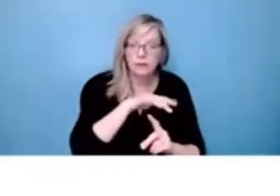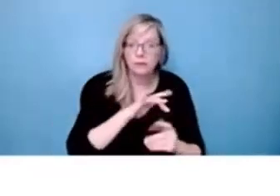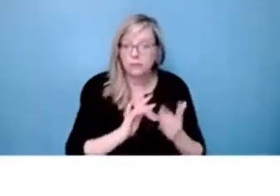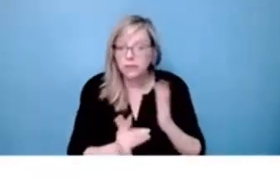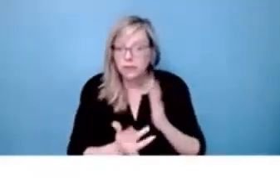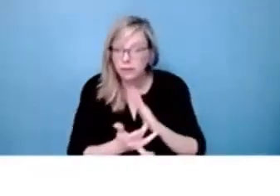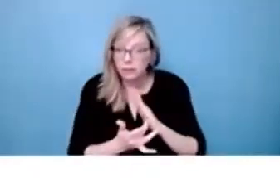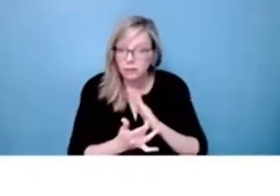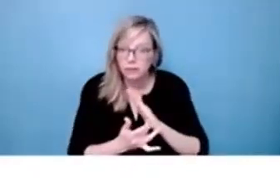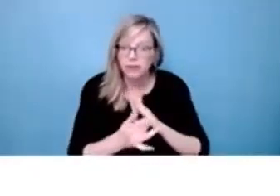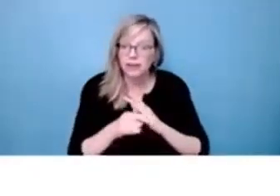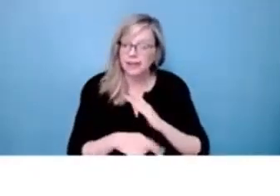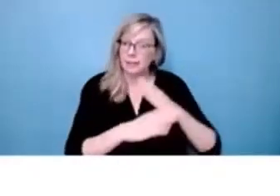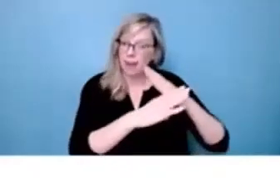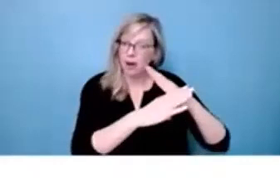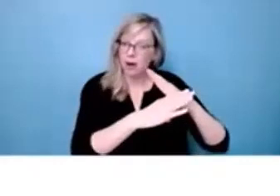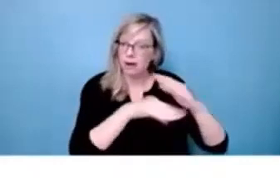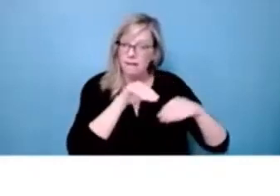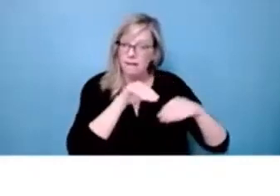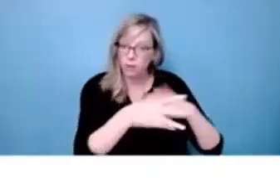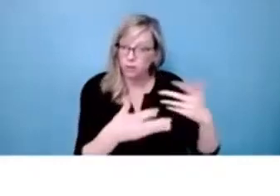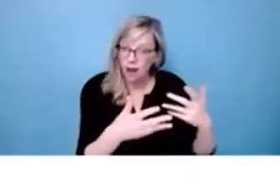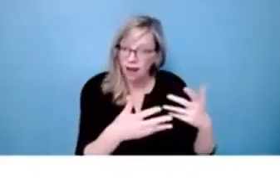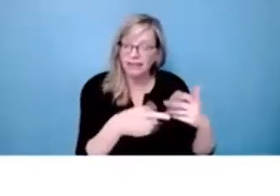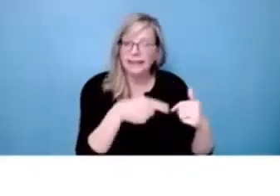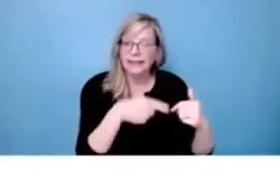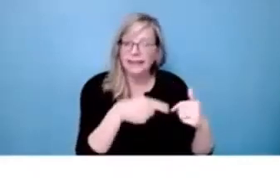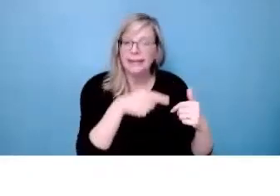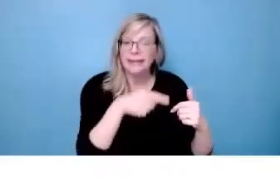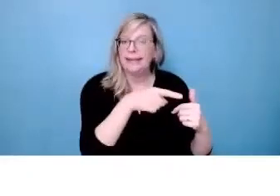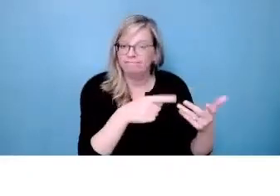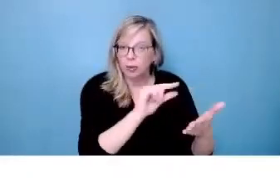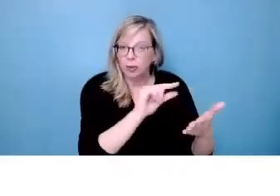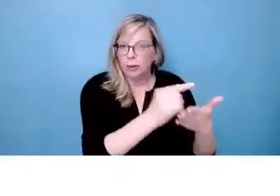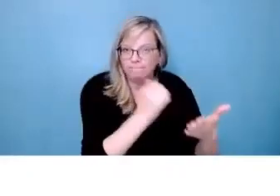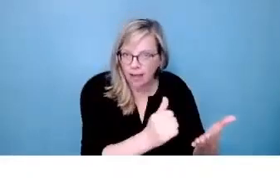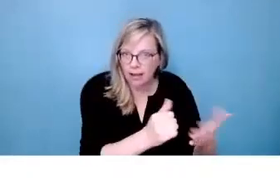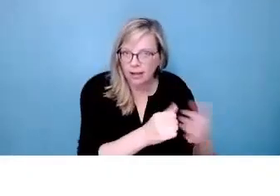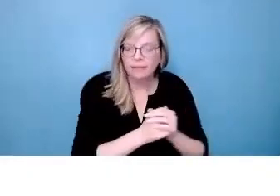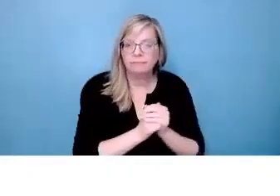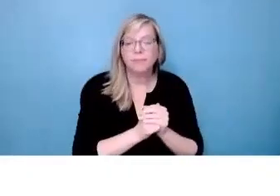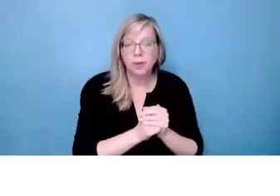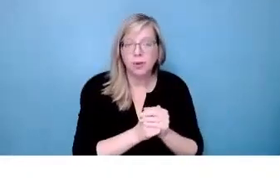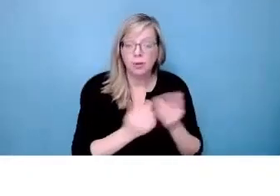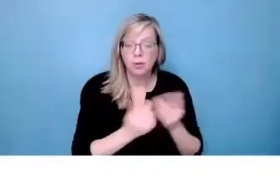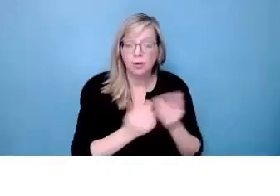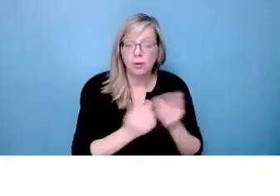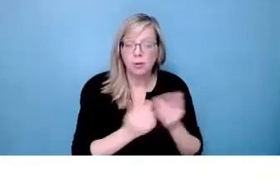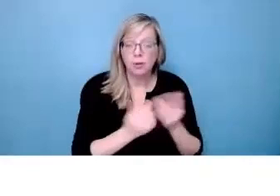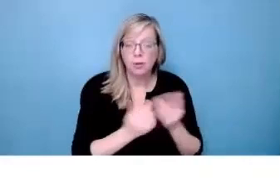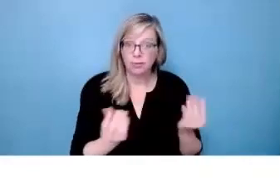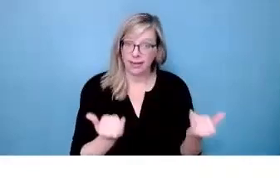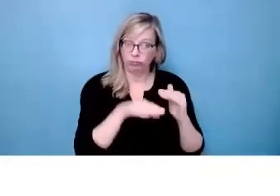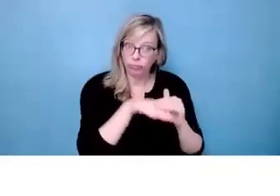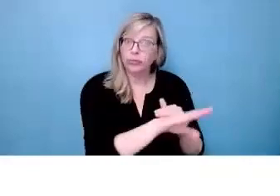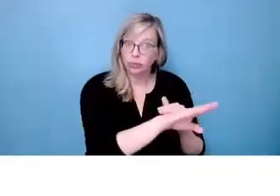attitudinal, environmental, technical barriers that can lead to lower confusion rates for students with disabilities. So while there are more students